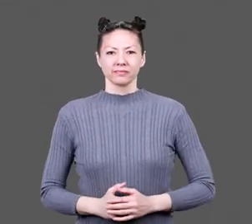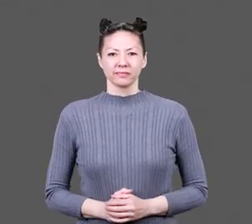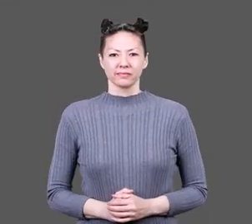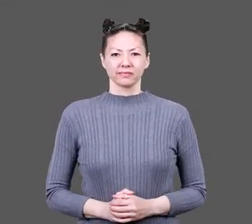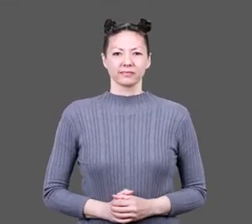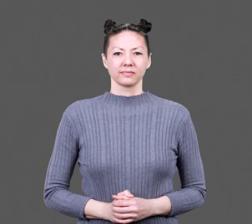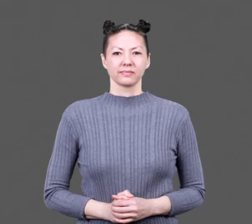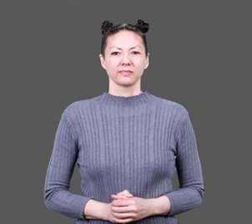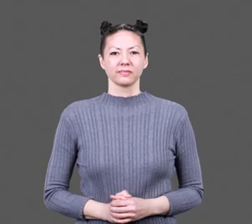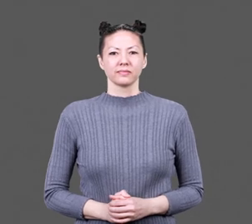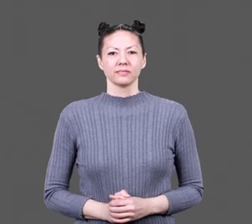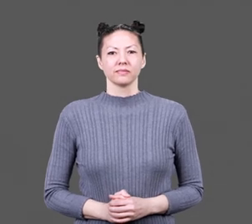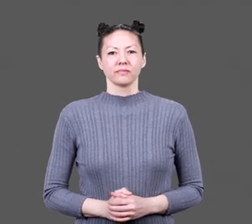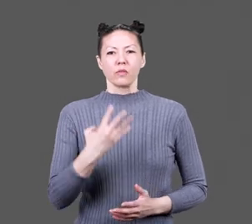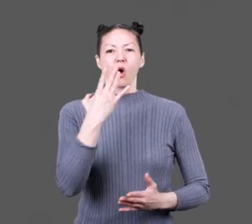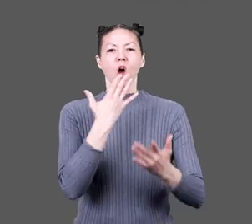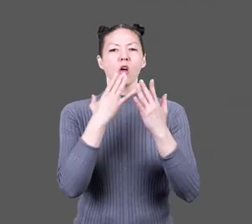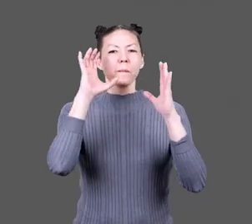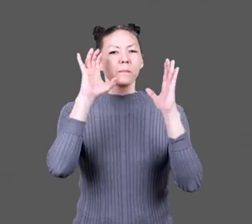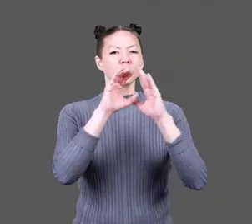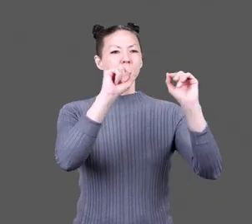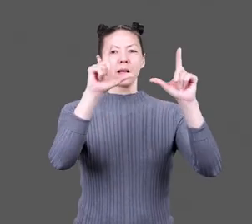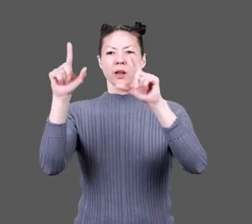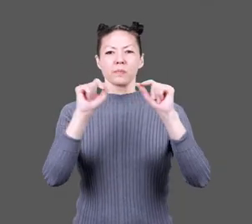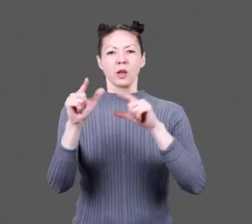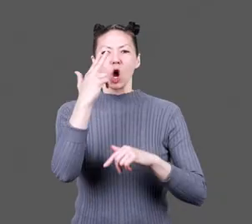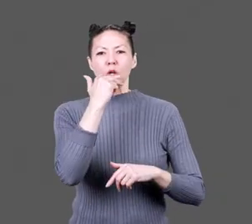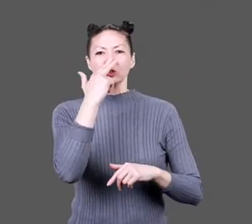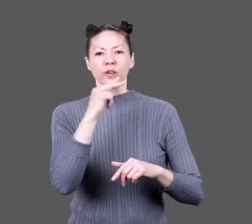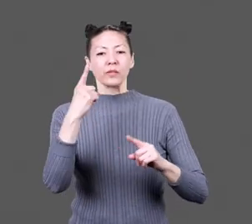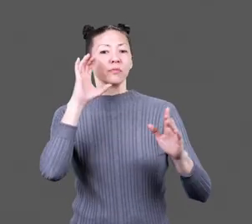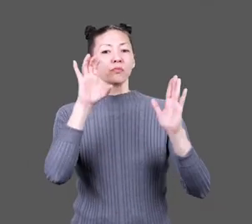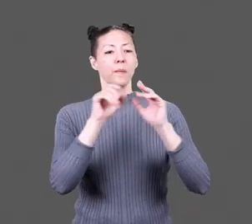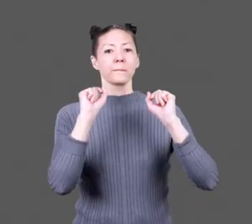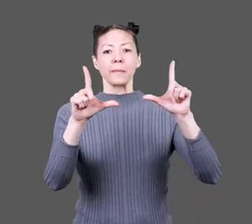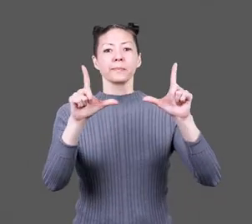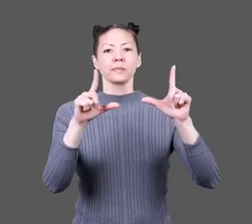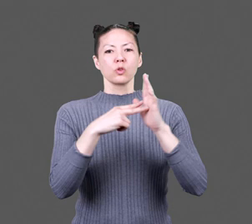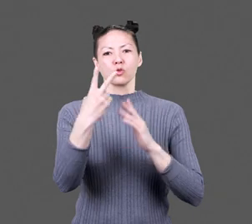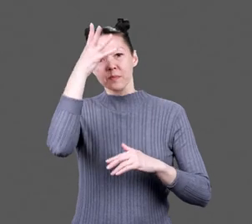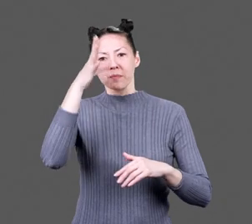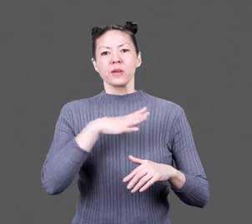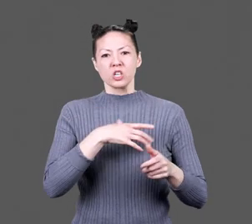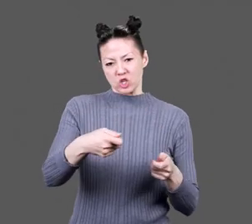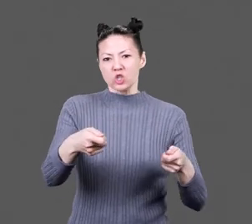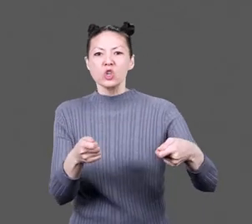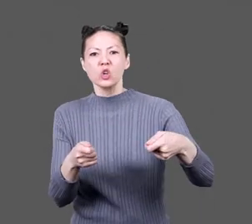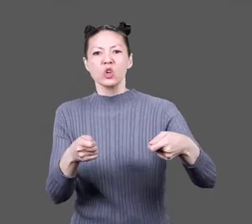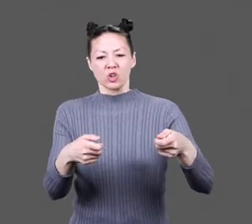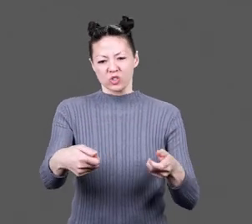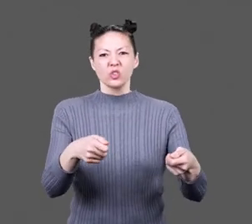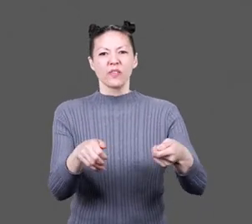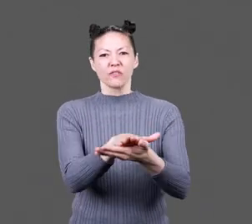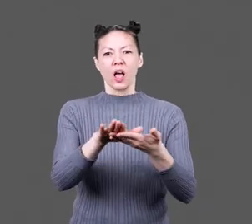an enemy. Four colorful posters display cartoons. On the first, on a red background, two